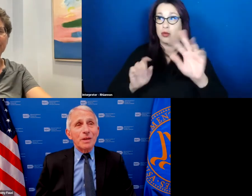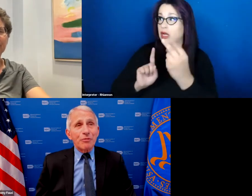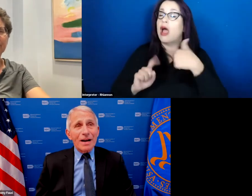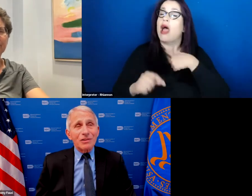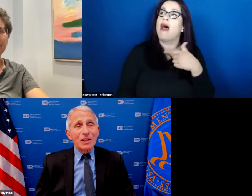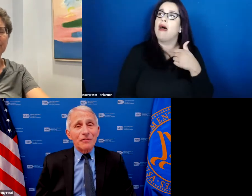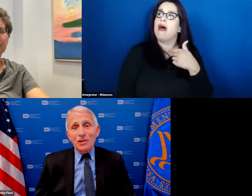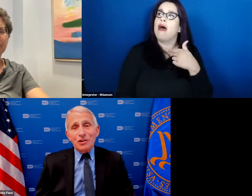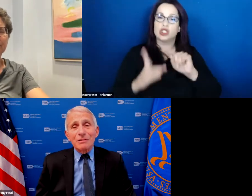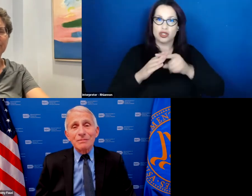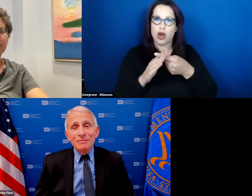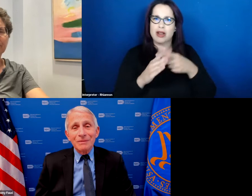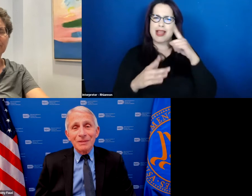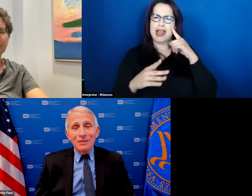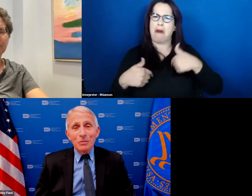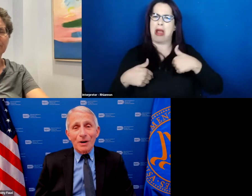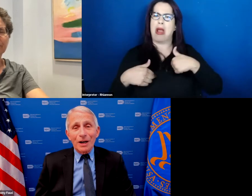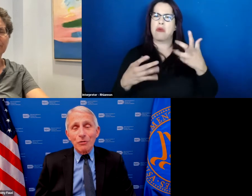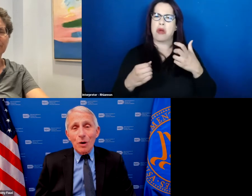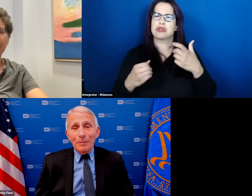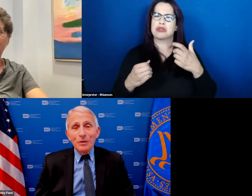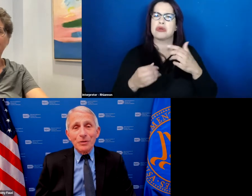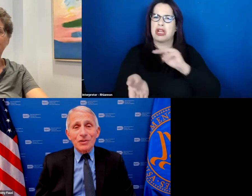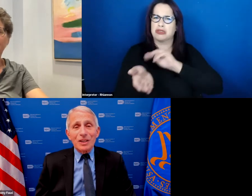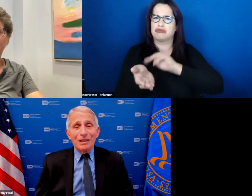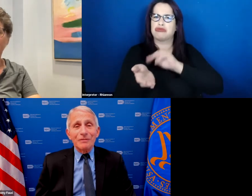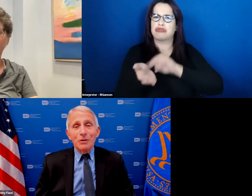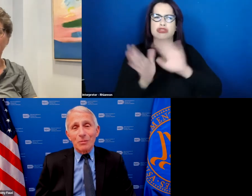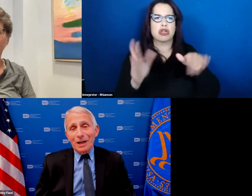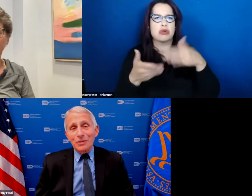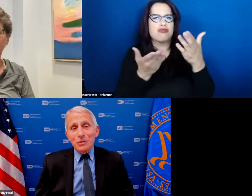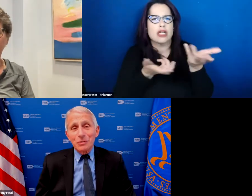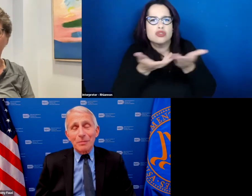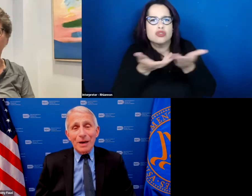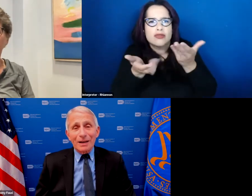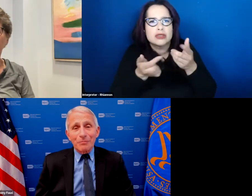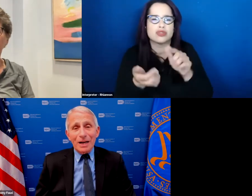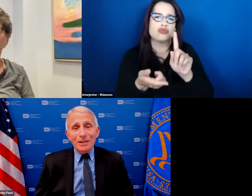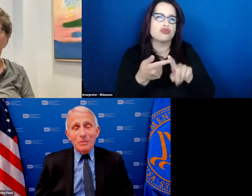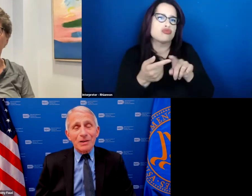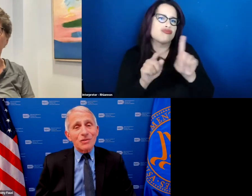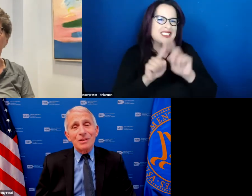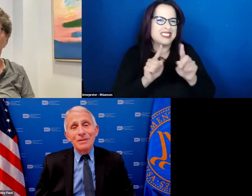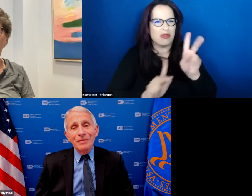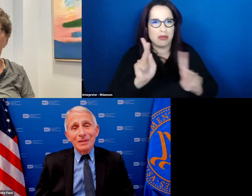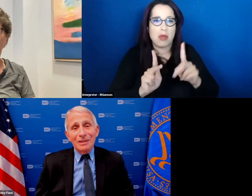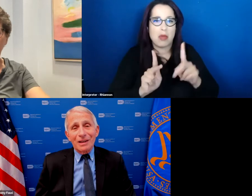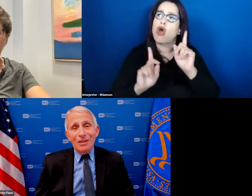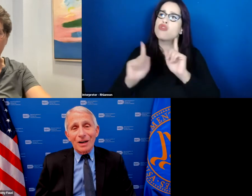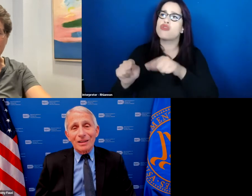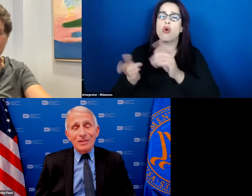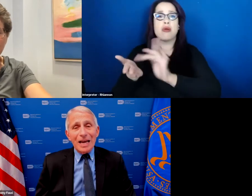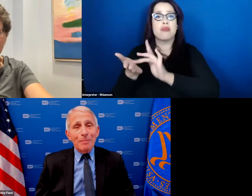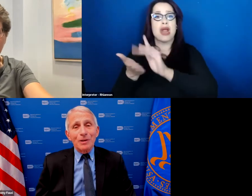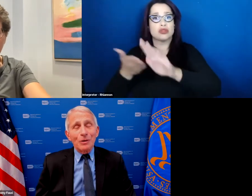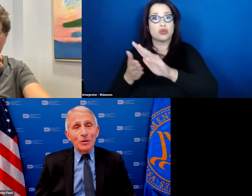wanting to be a practicing physician where i grew up in new york city go to medical school come back and practice medicine and then